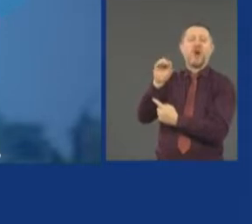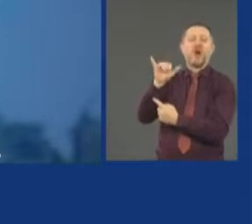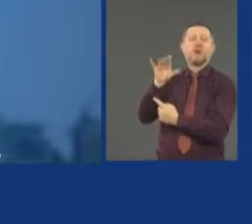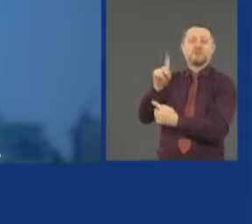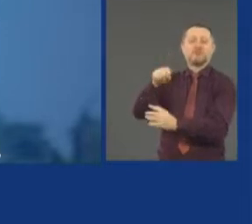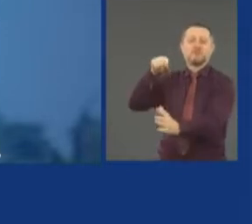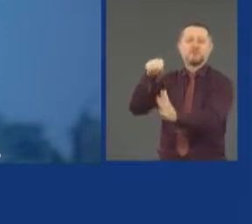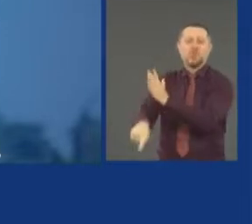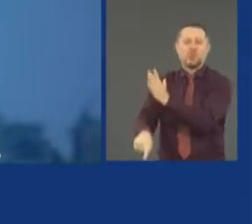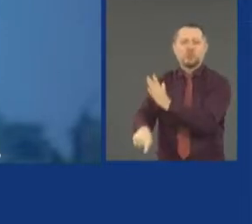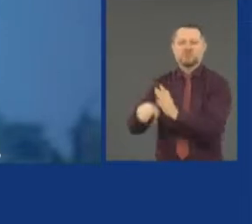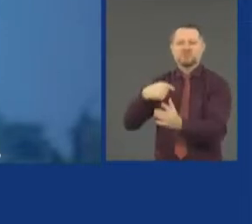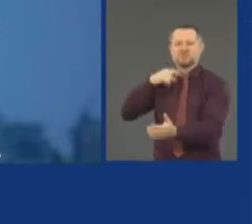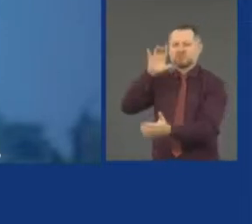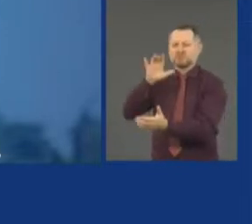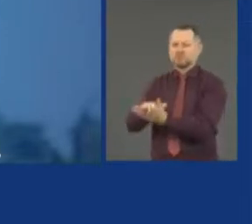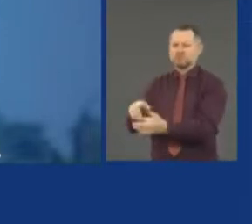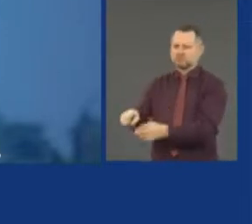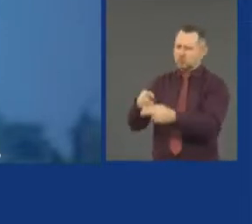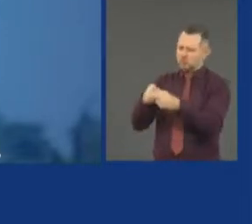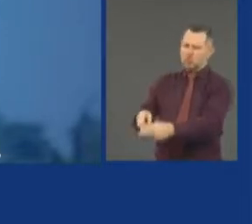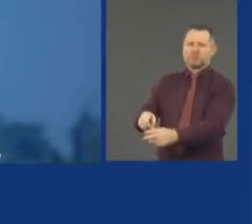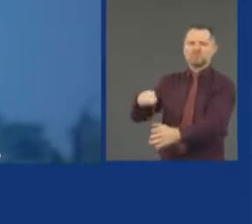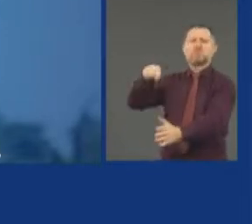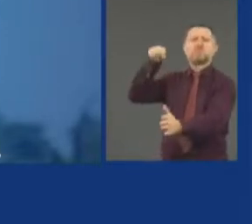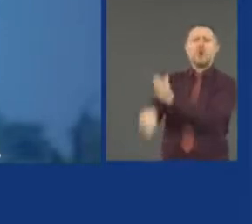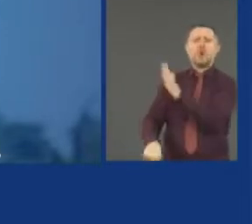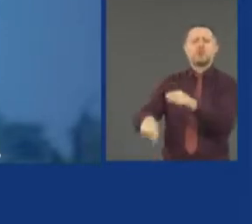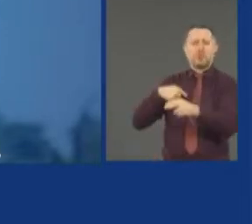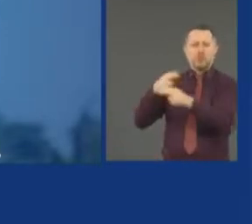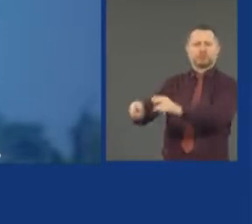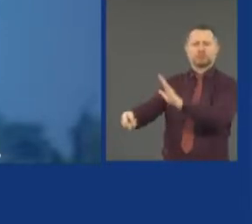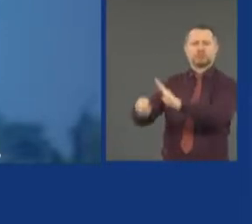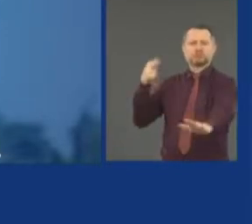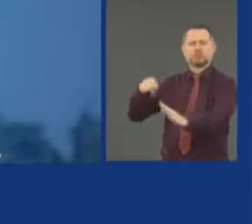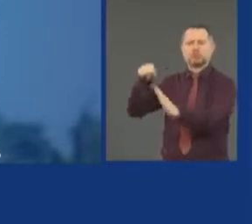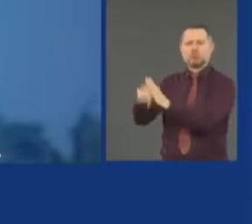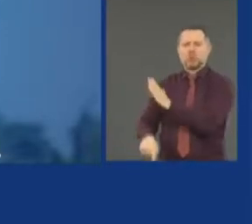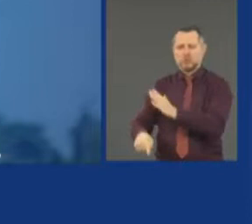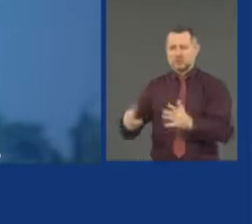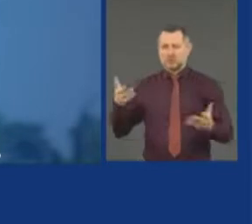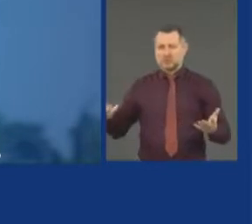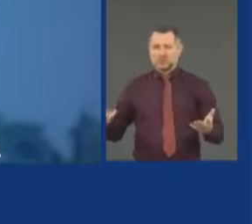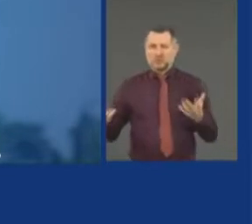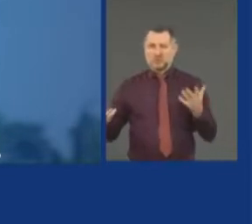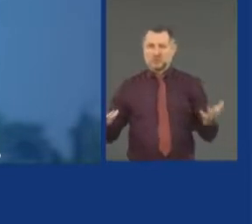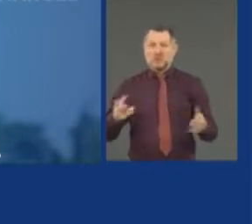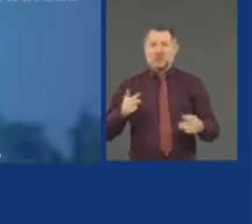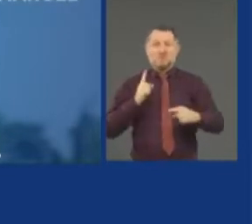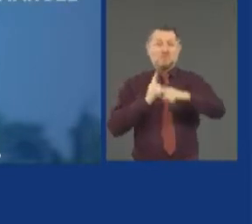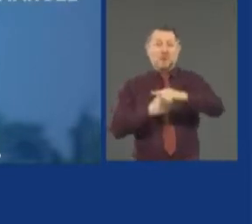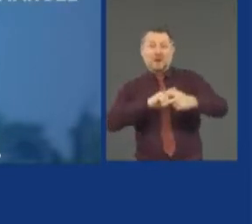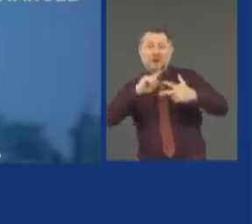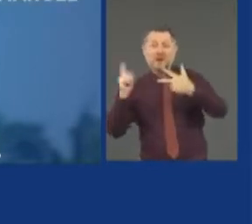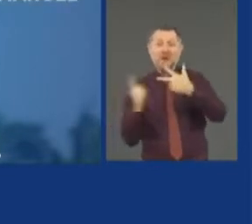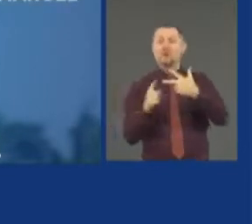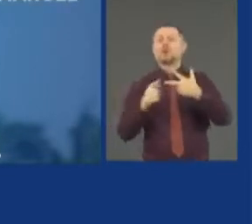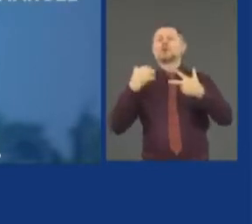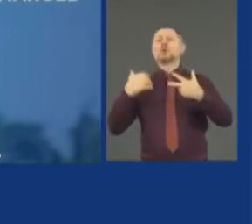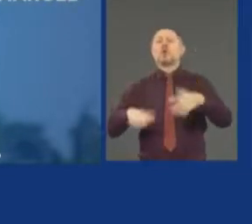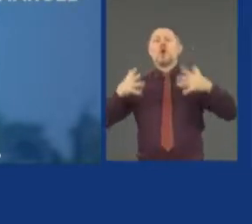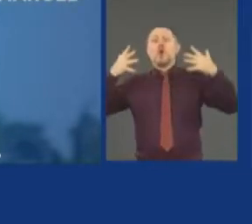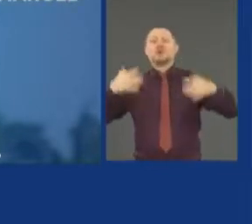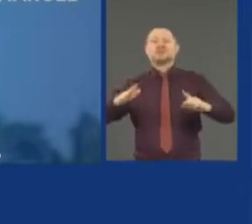murder. And then to further compound the situation, you have an environment that is racially charged and